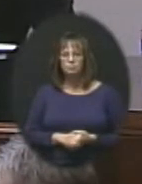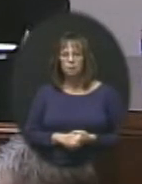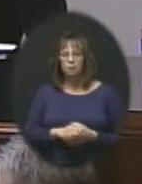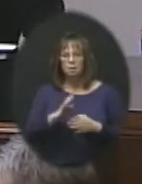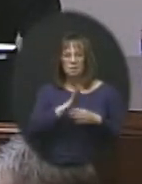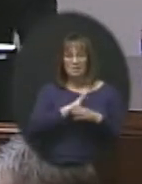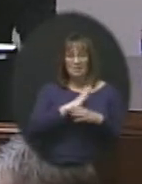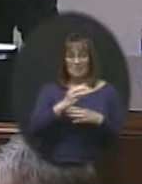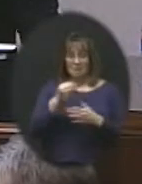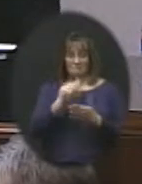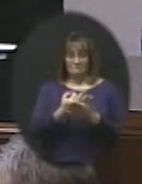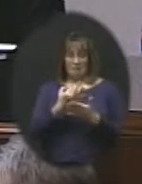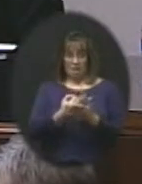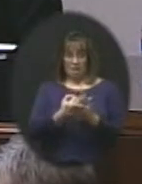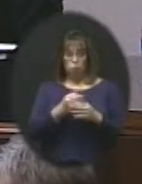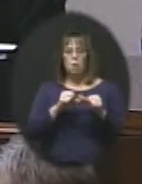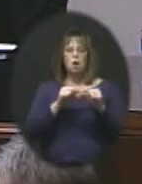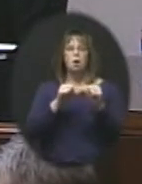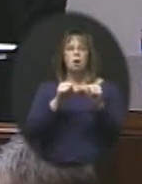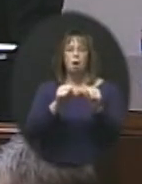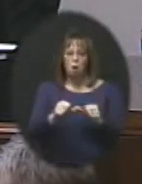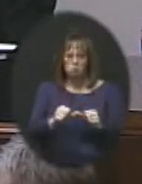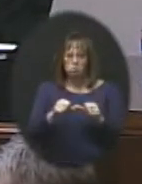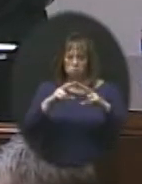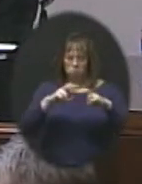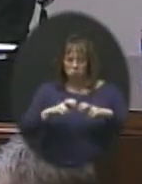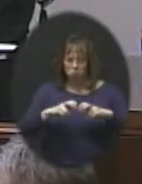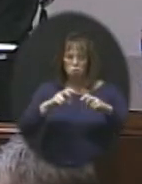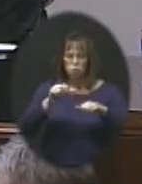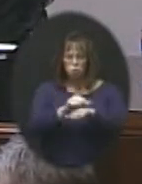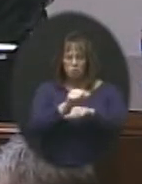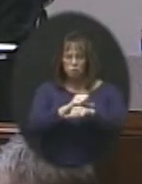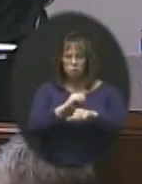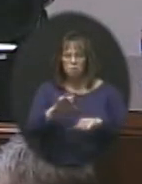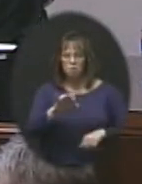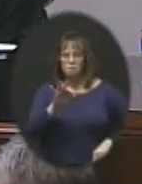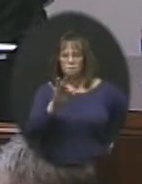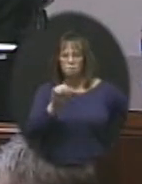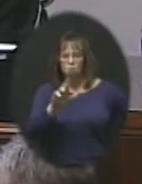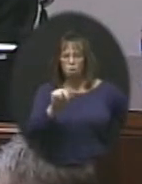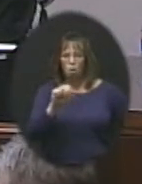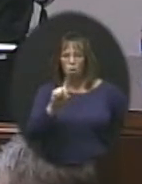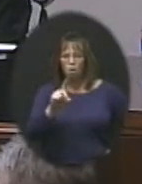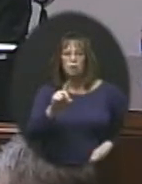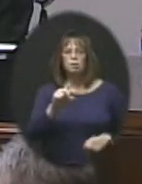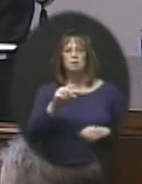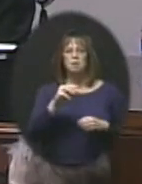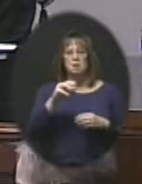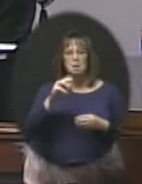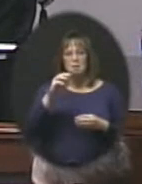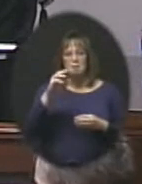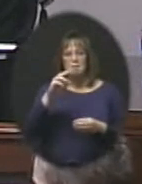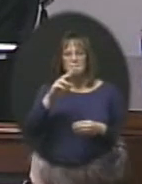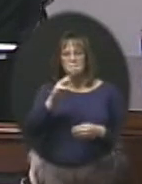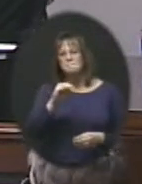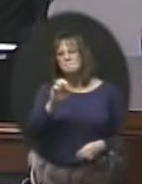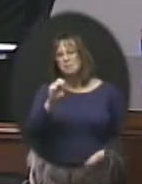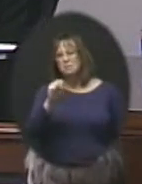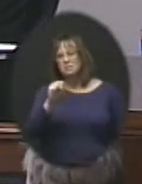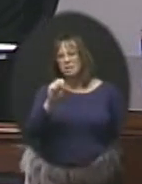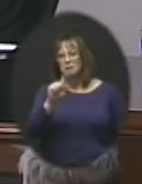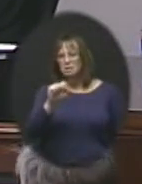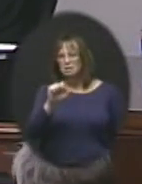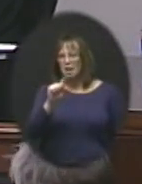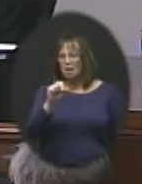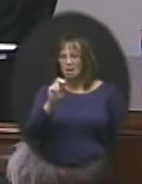Business and finance, we are constantly assessing the risks of fraud, misstatement of financial information, as well